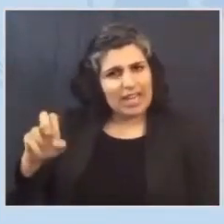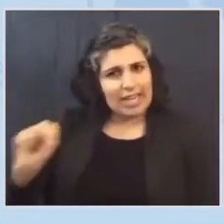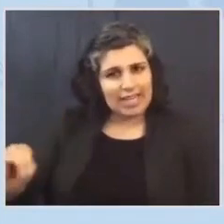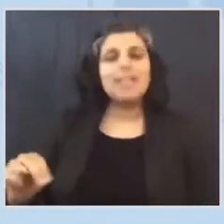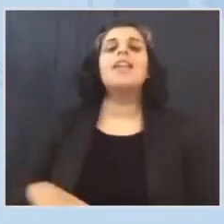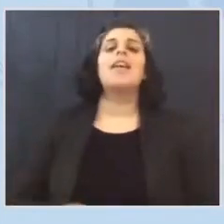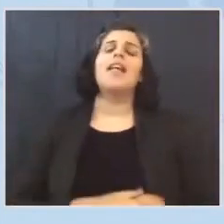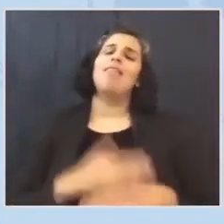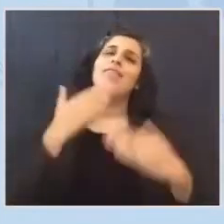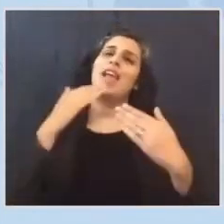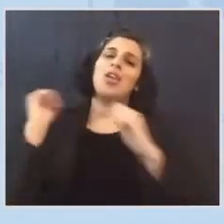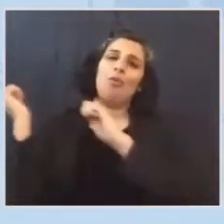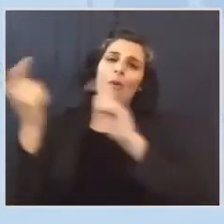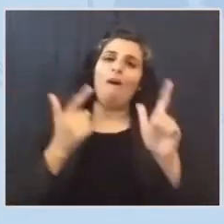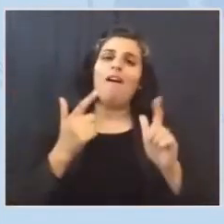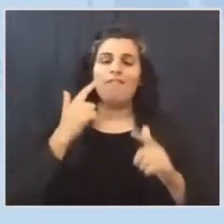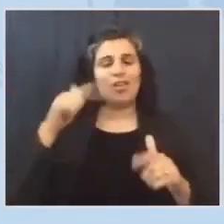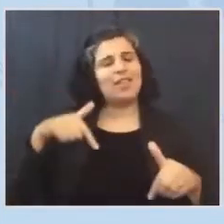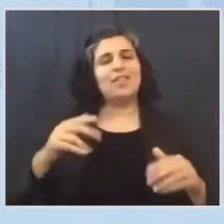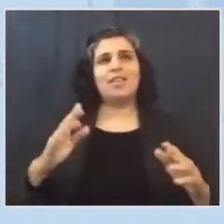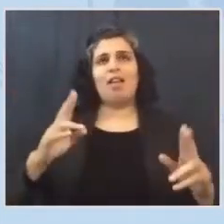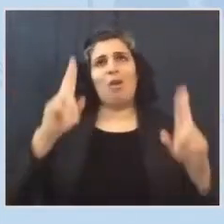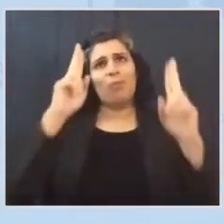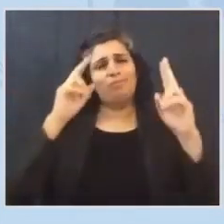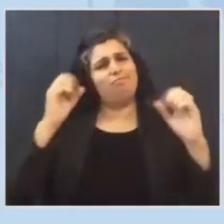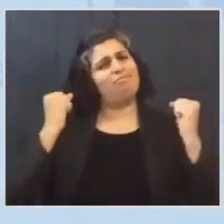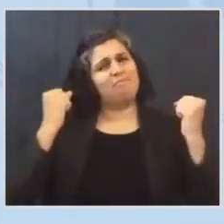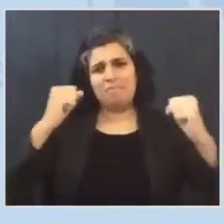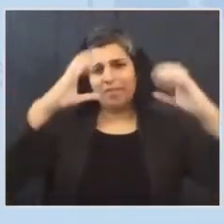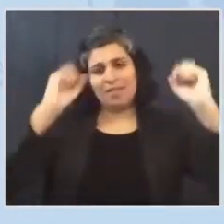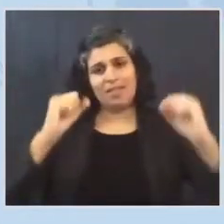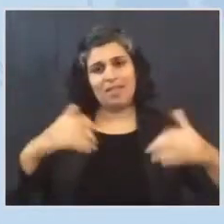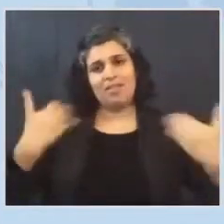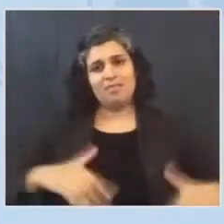you all for this profound opportunity to serve.